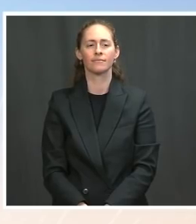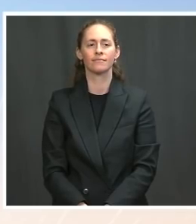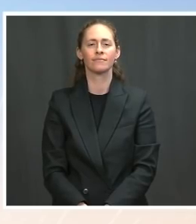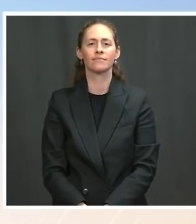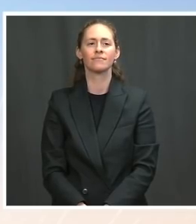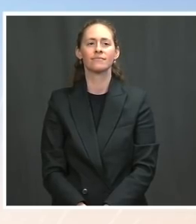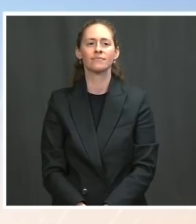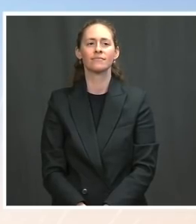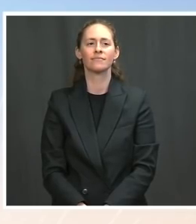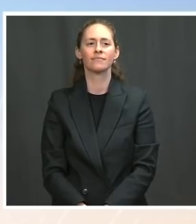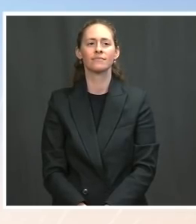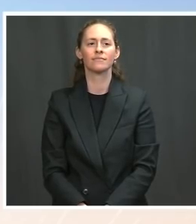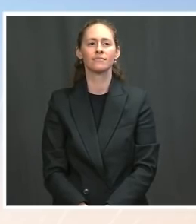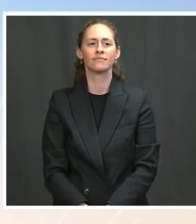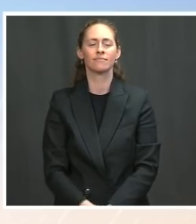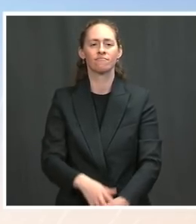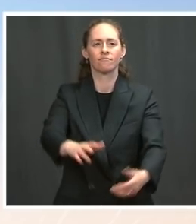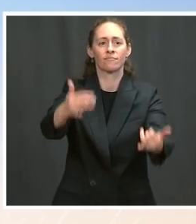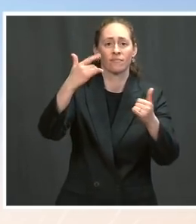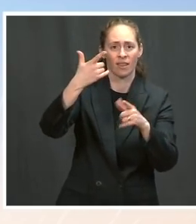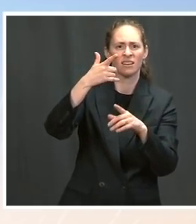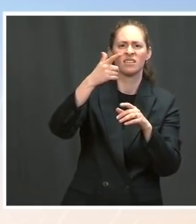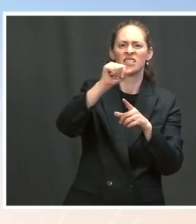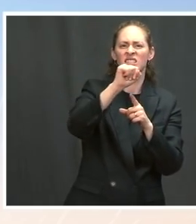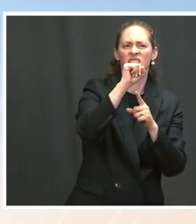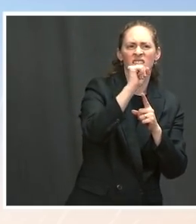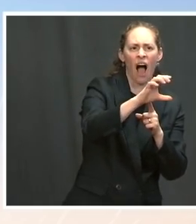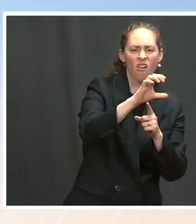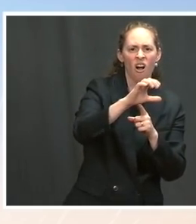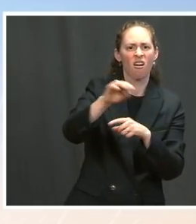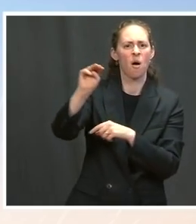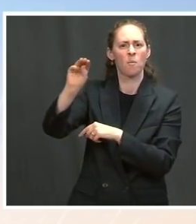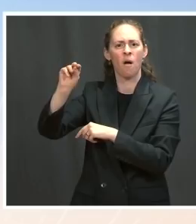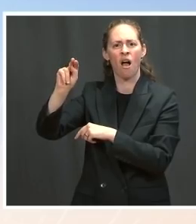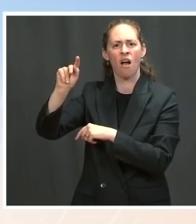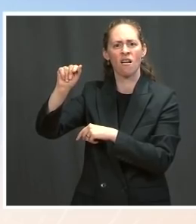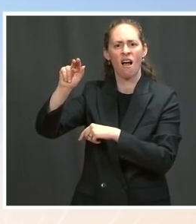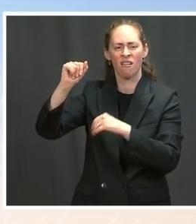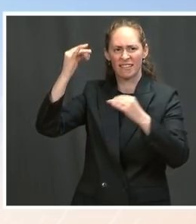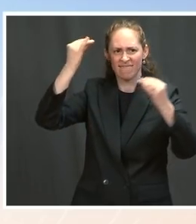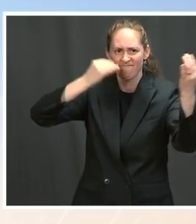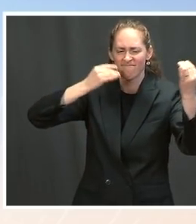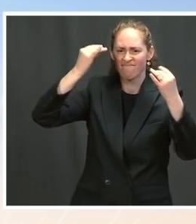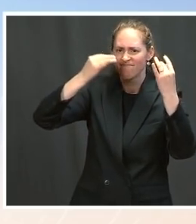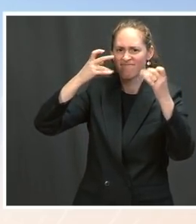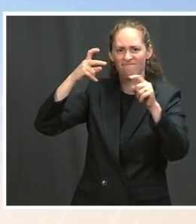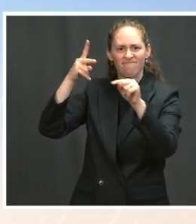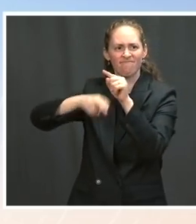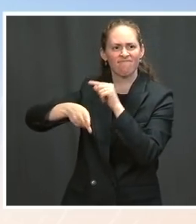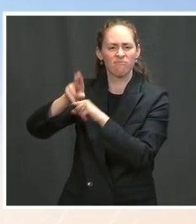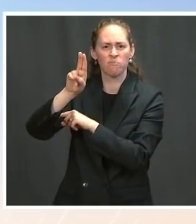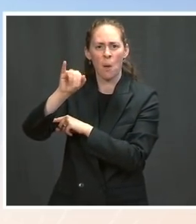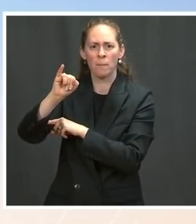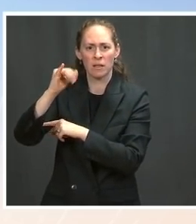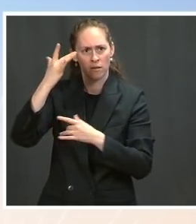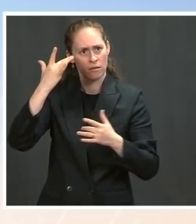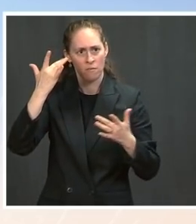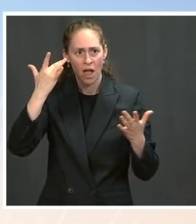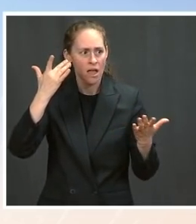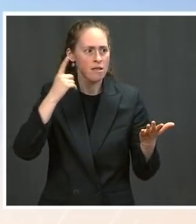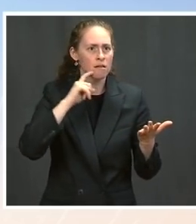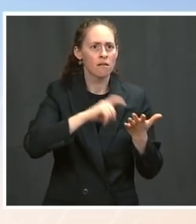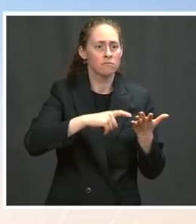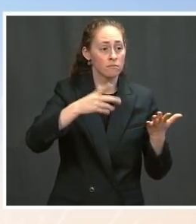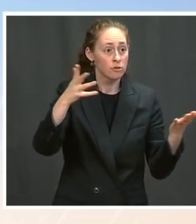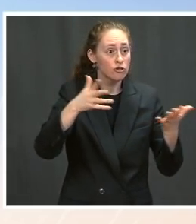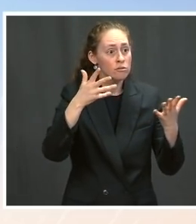benefits, saying that the labor shortage is created by the federal government's supplemental employment programs. Is the administration worried about